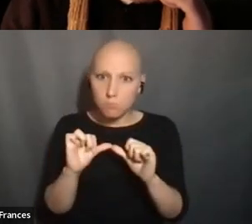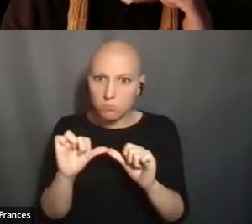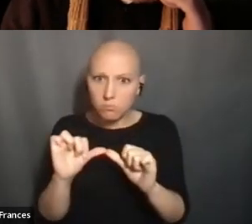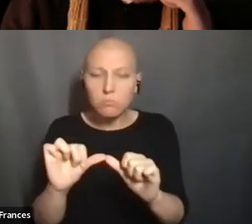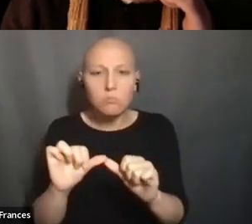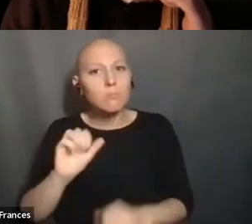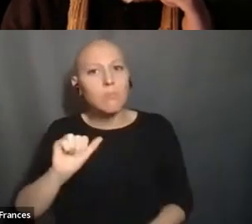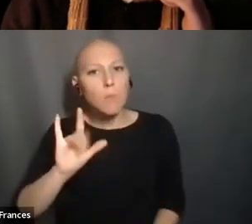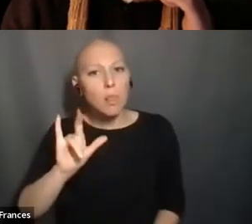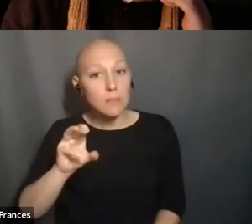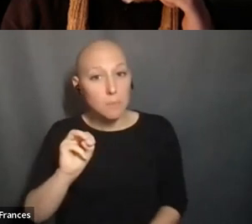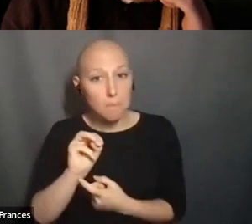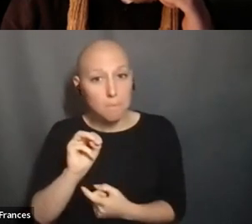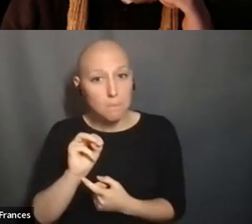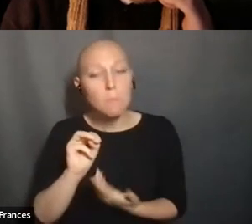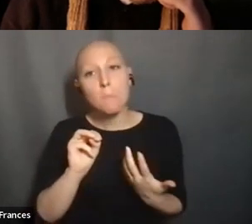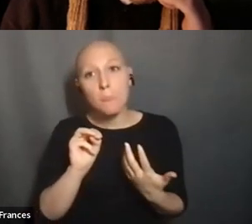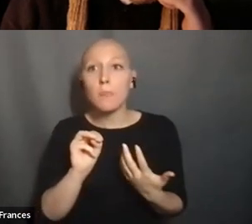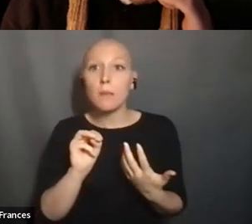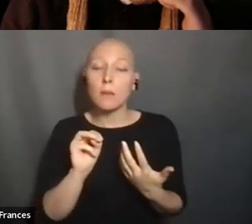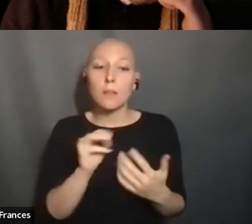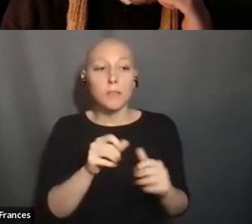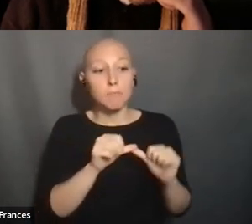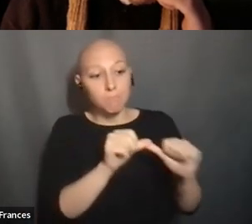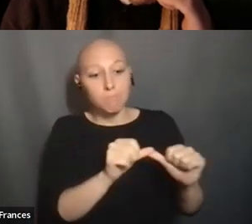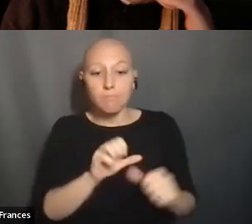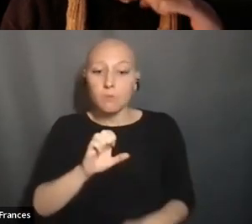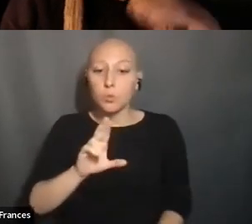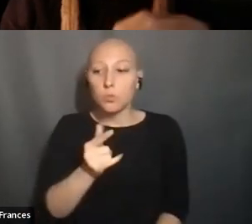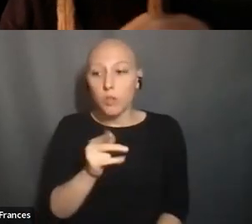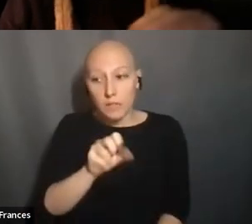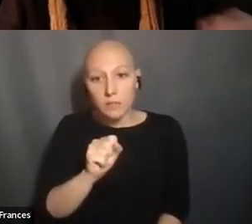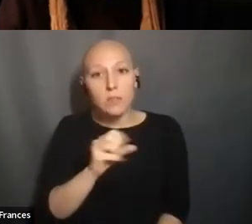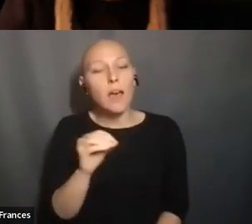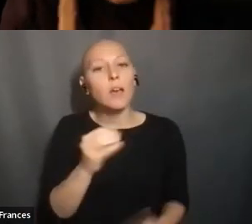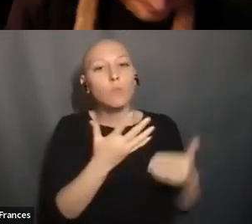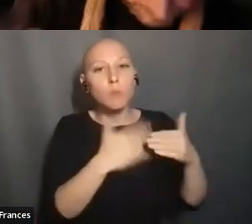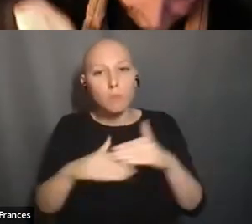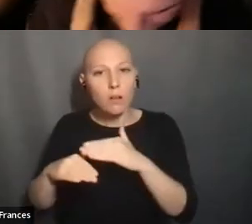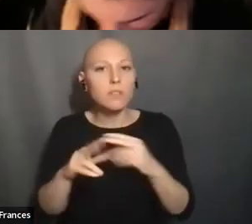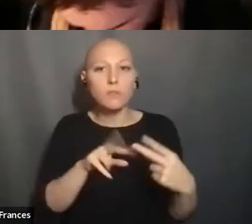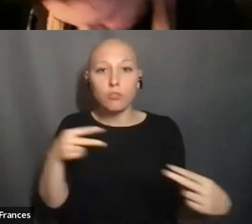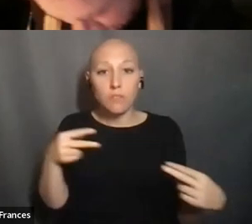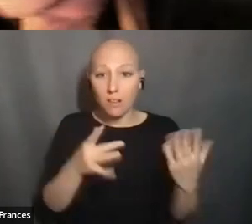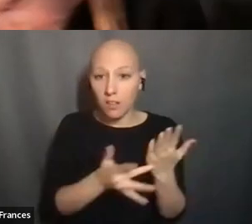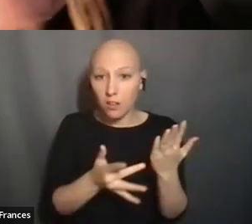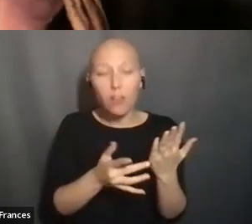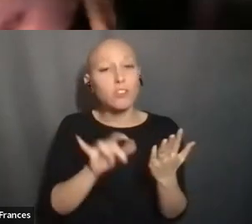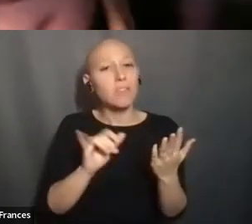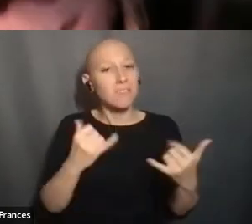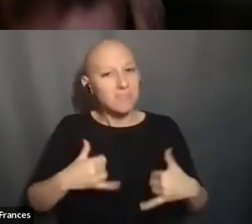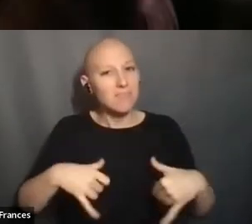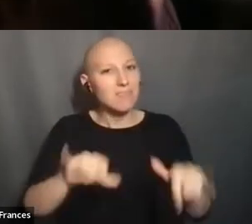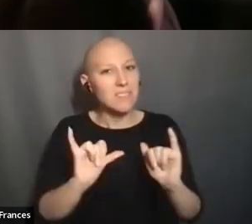ABLEISM OF EUGENICS AND REPROGENETIC TECHNOLOGIES, I THINK IS THE QUESTION THAT WE'RE GRAPPLING WITH STILL TODAY.